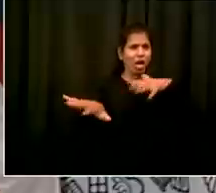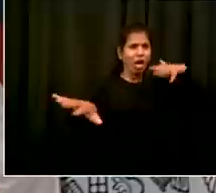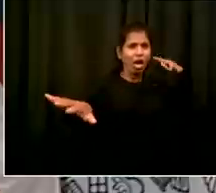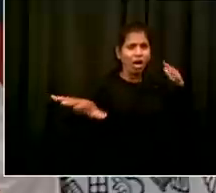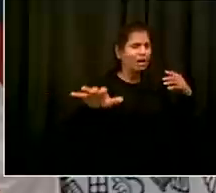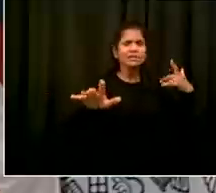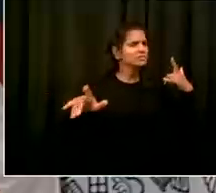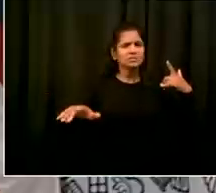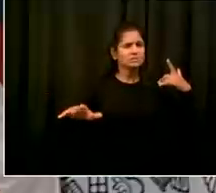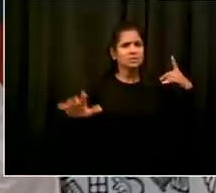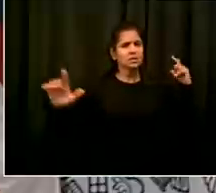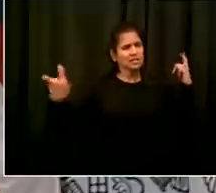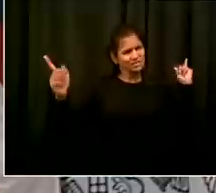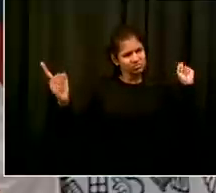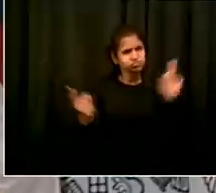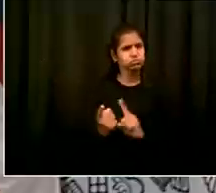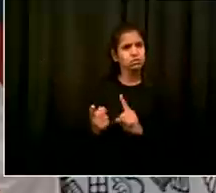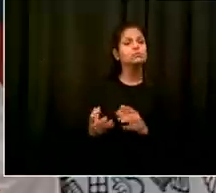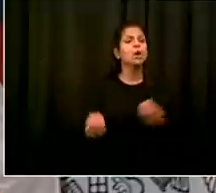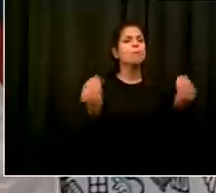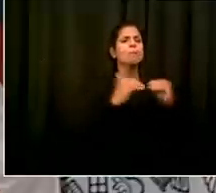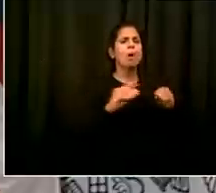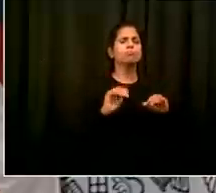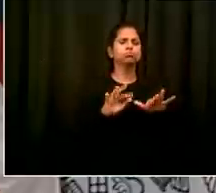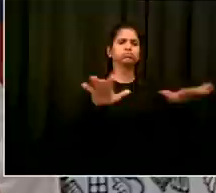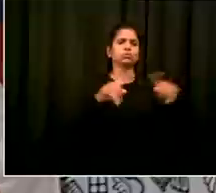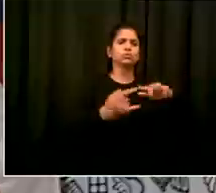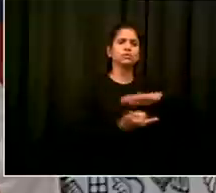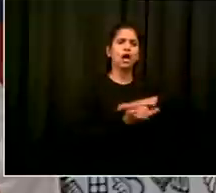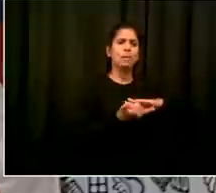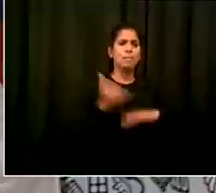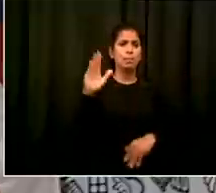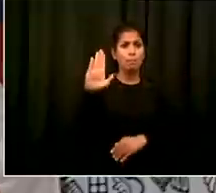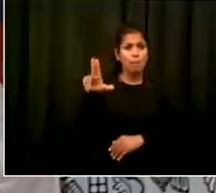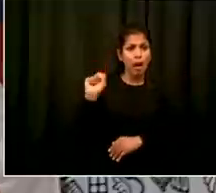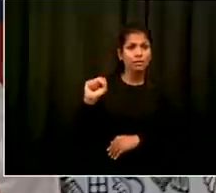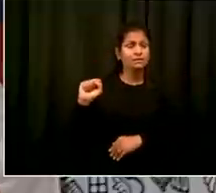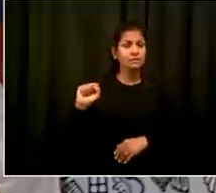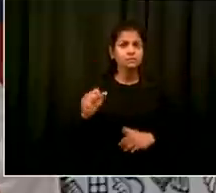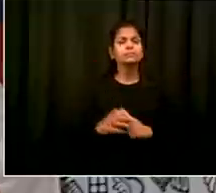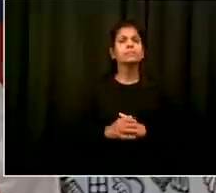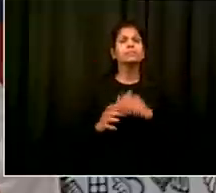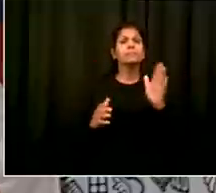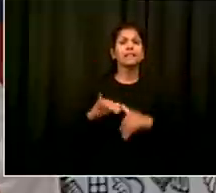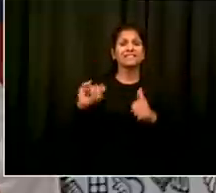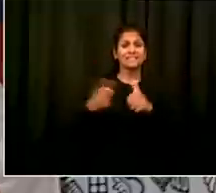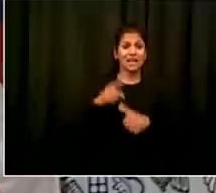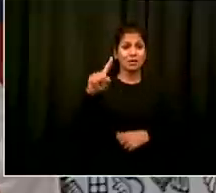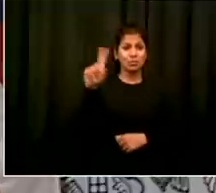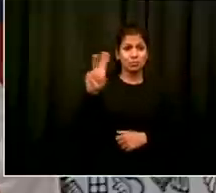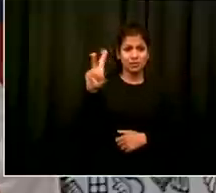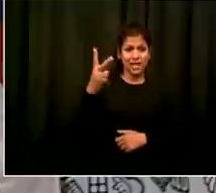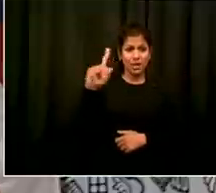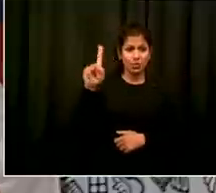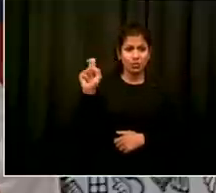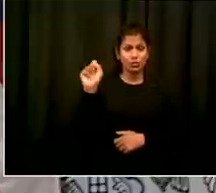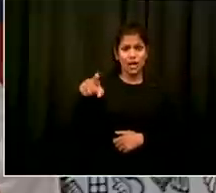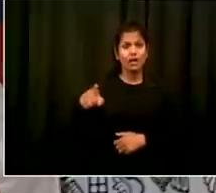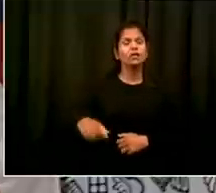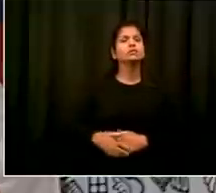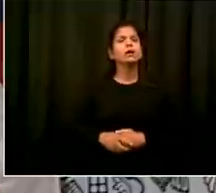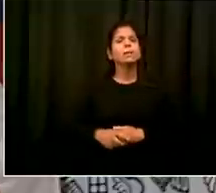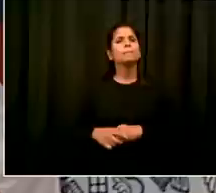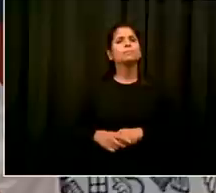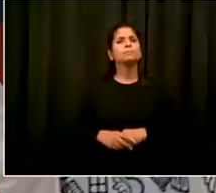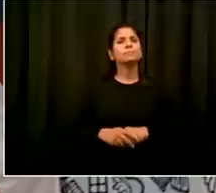tangential um follow-up on that in the past few weeks you've tweeted about the death of daniel prude you tweeted about